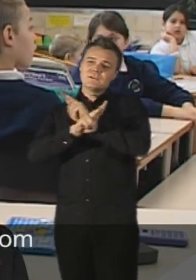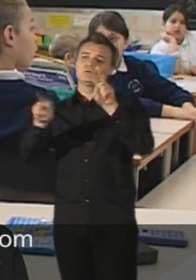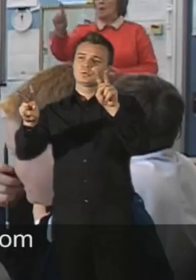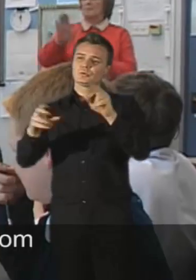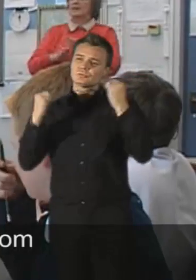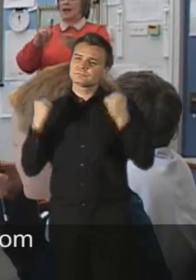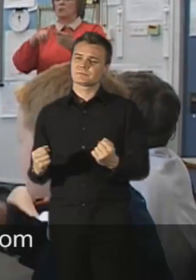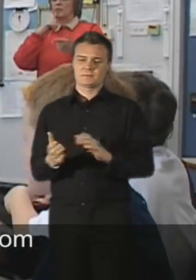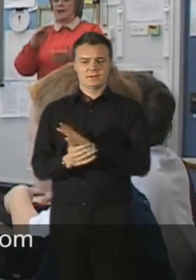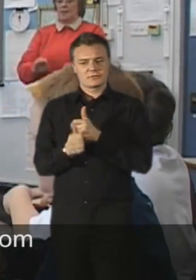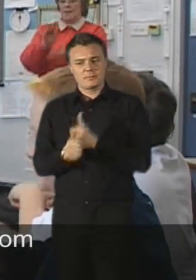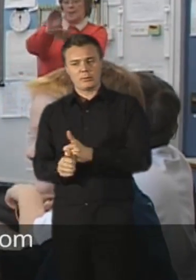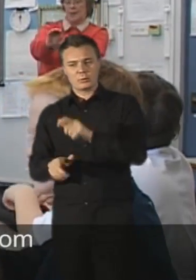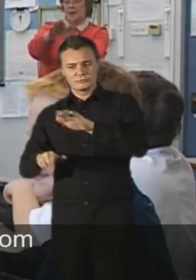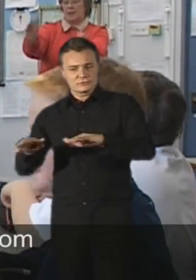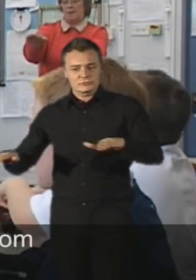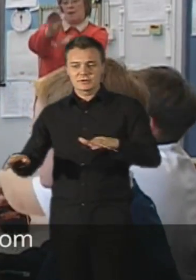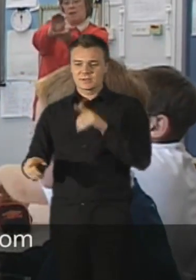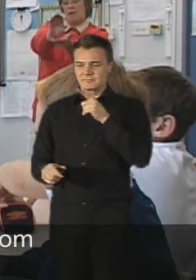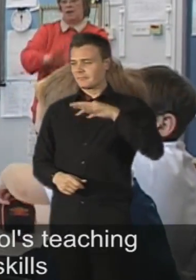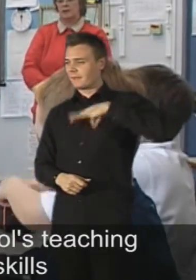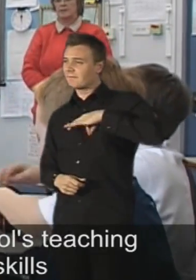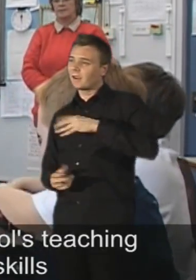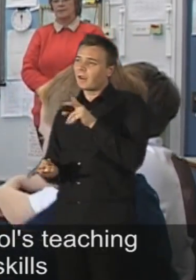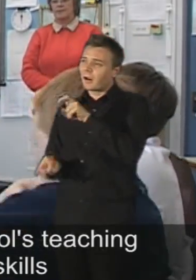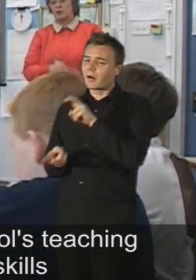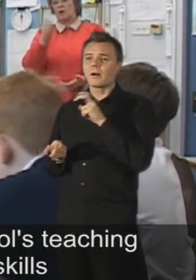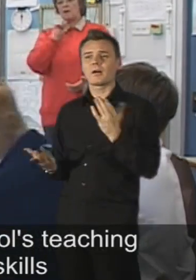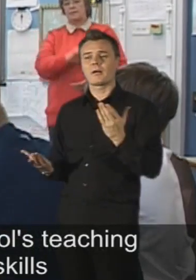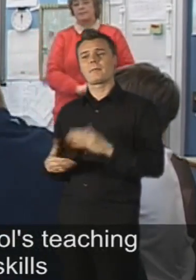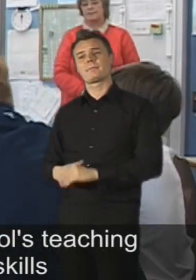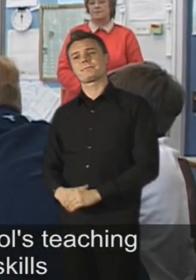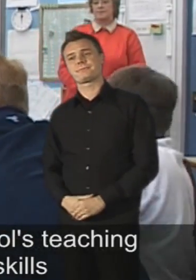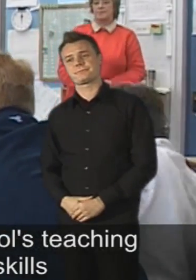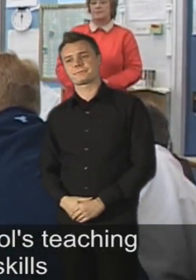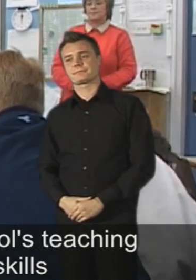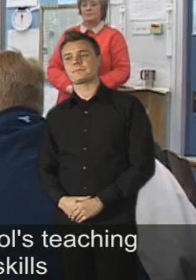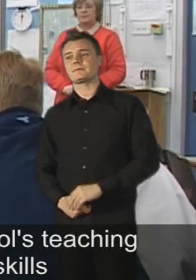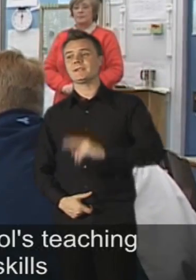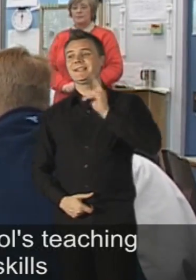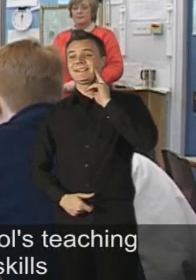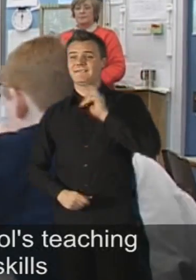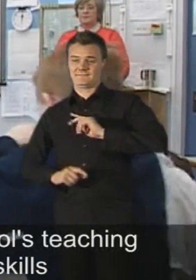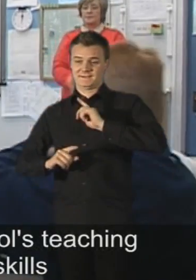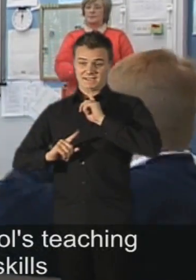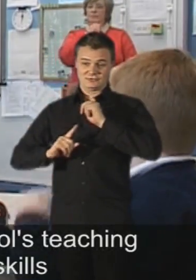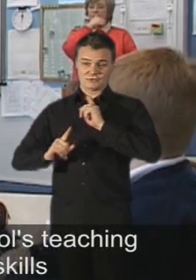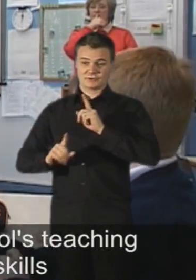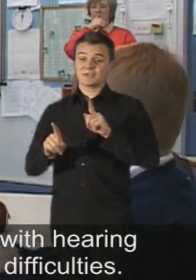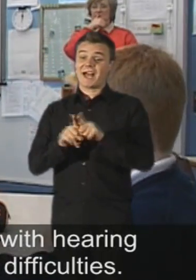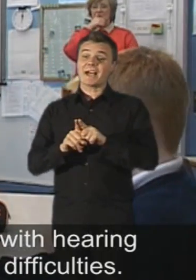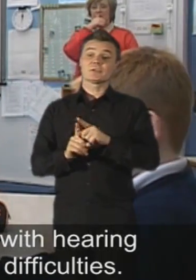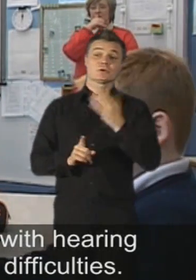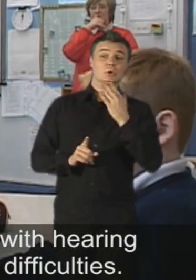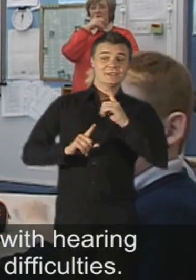our children because all children benefit from practical. Deaf instructors and two of the school's teaching assistants who have sign language